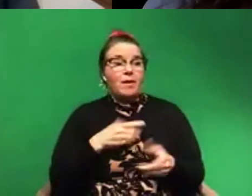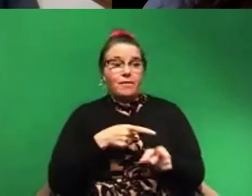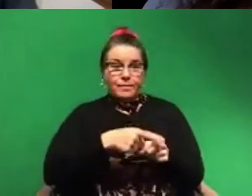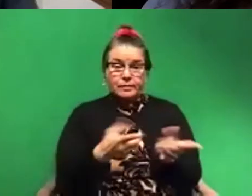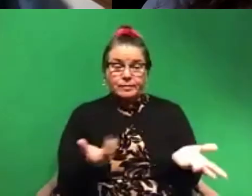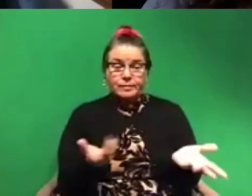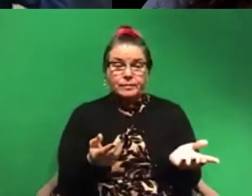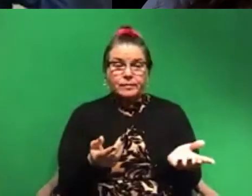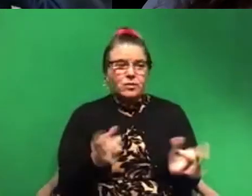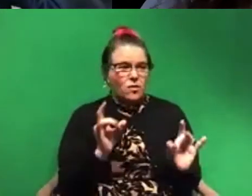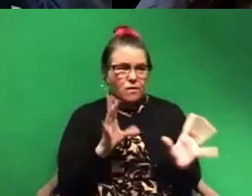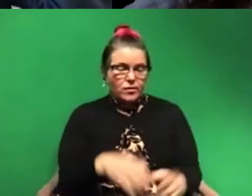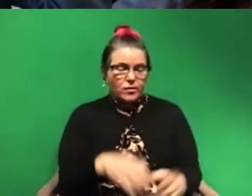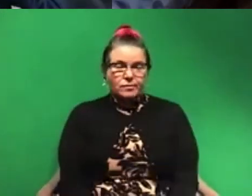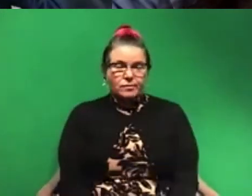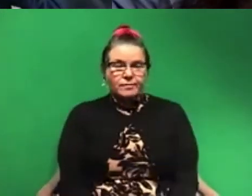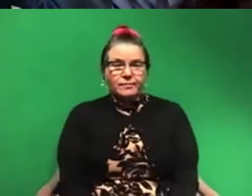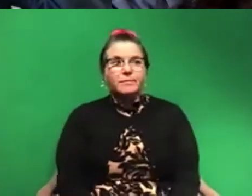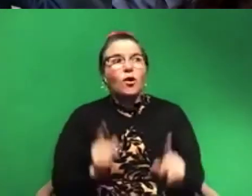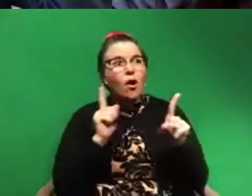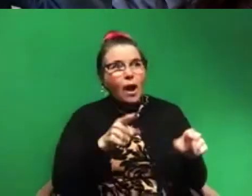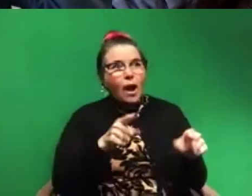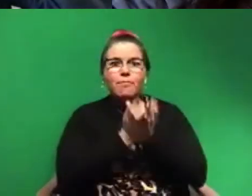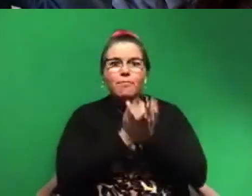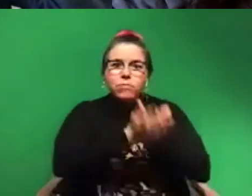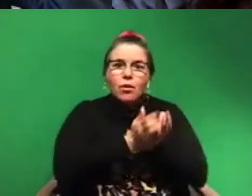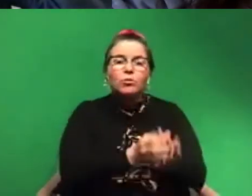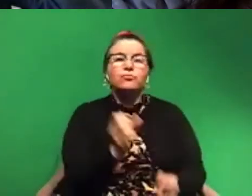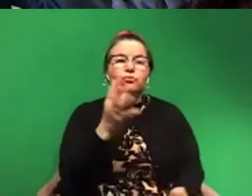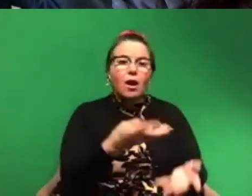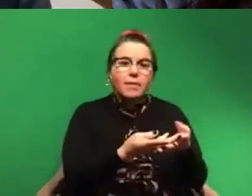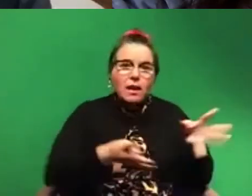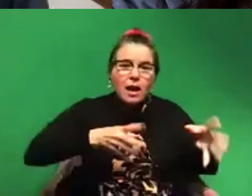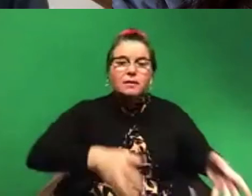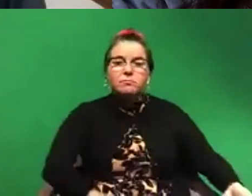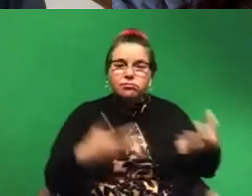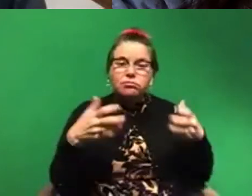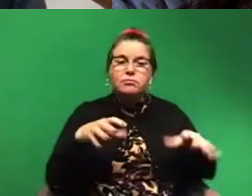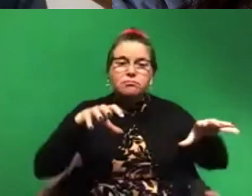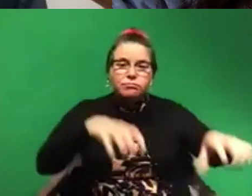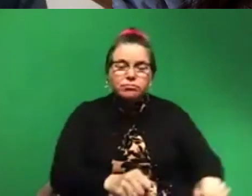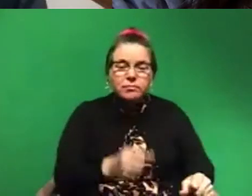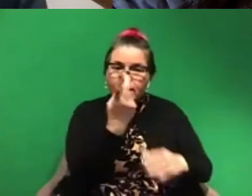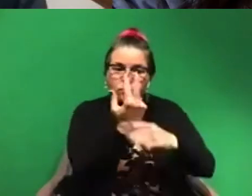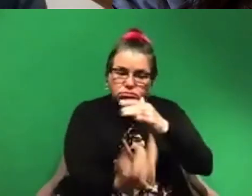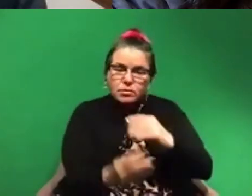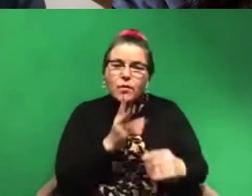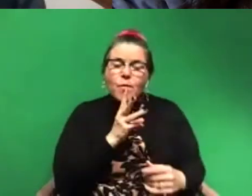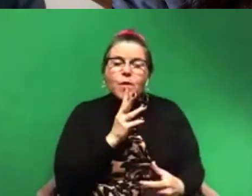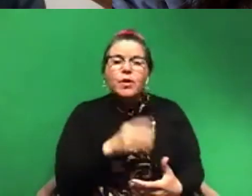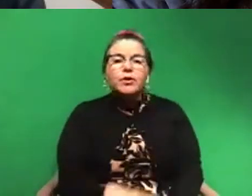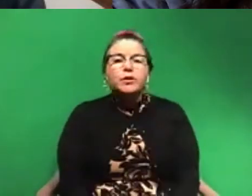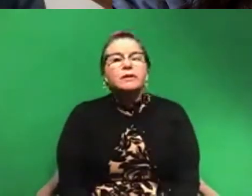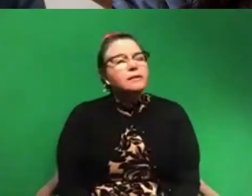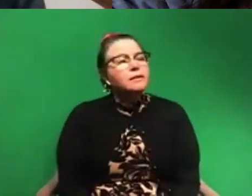with boats, we drop nets off the side, we put grabs down, we put divers in the water. It's incredibly expensive. It's incredibly